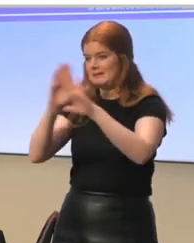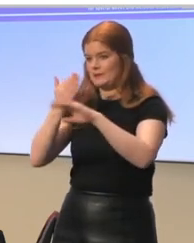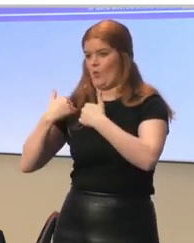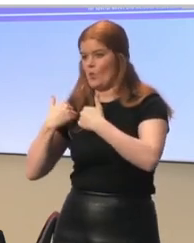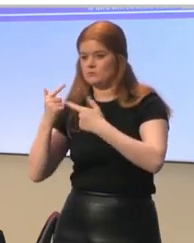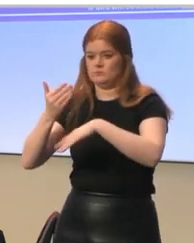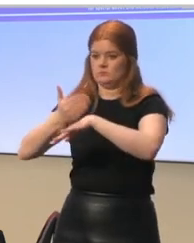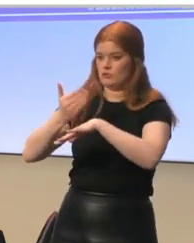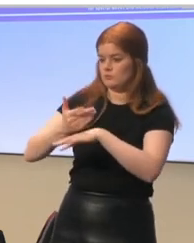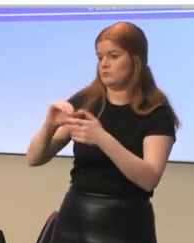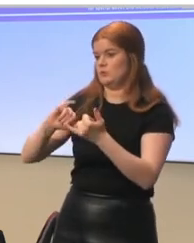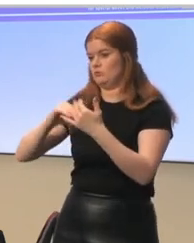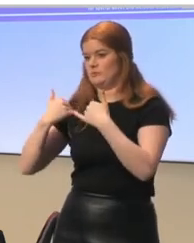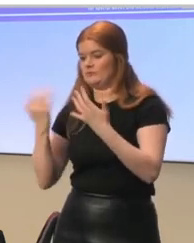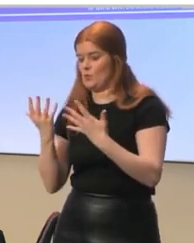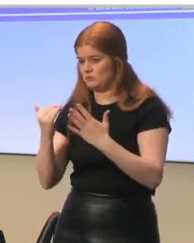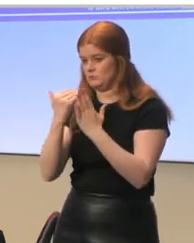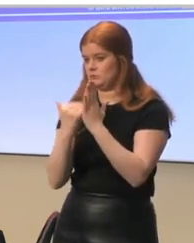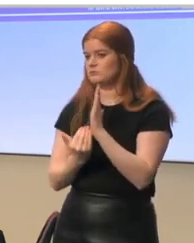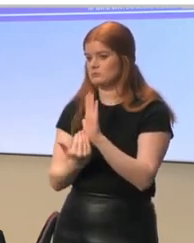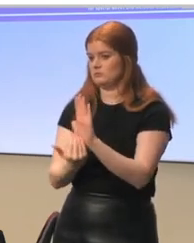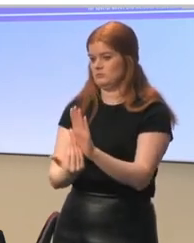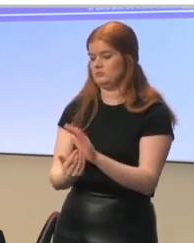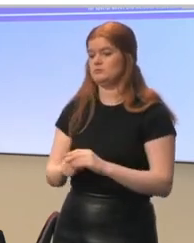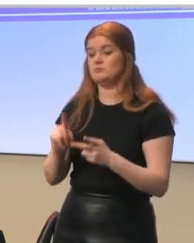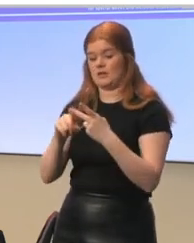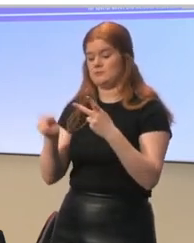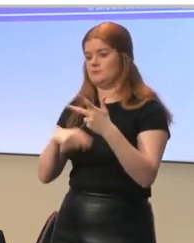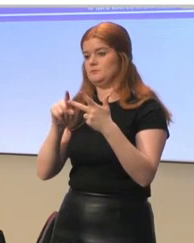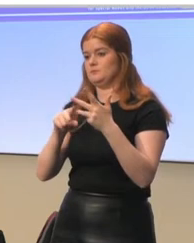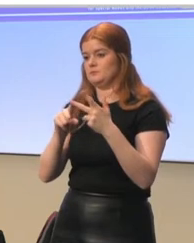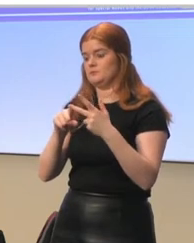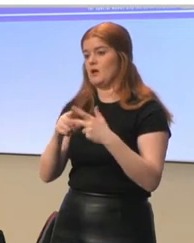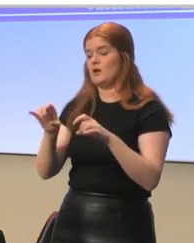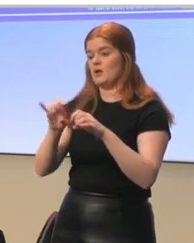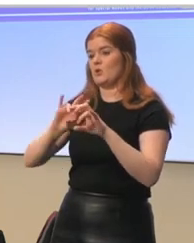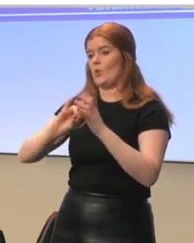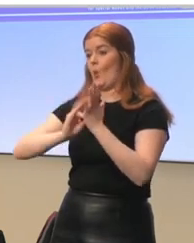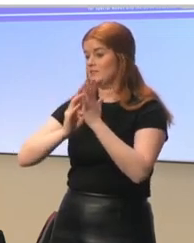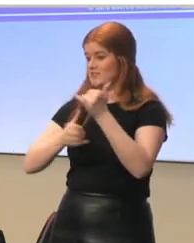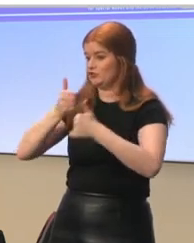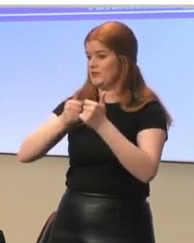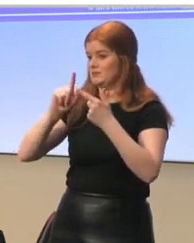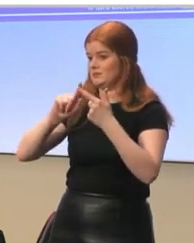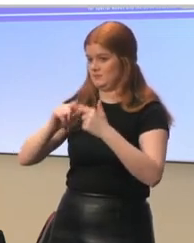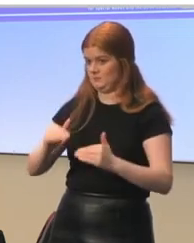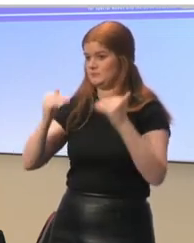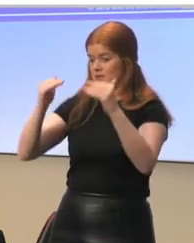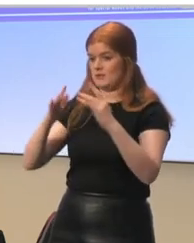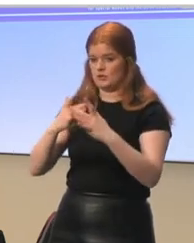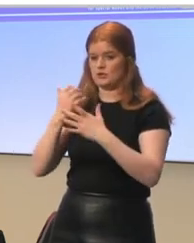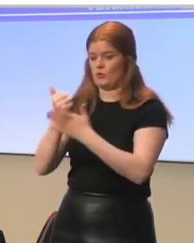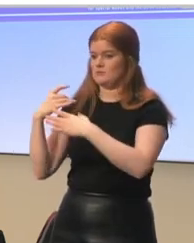responsibilities. Then we have quality assurance and accountability that supports high quality provision